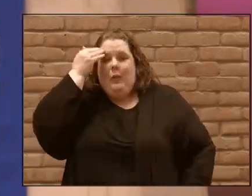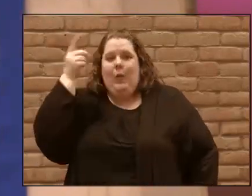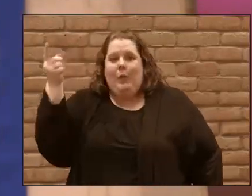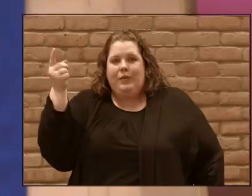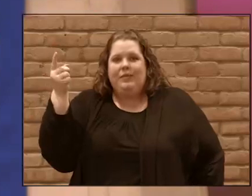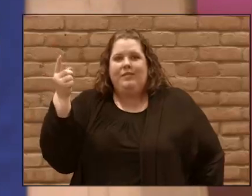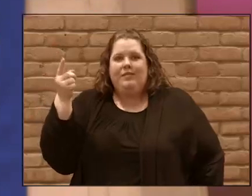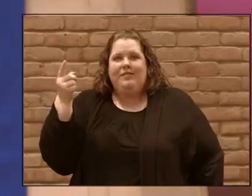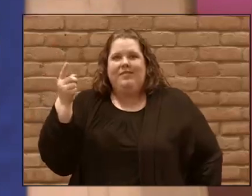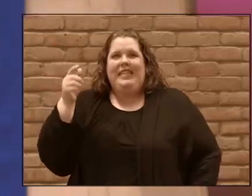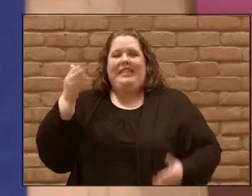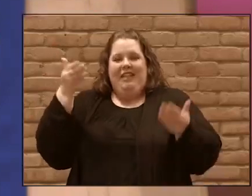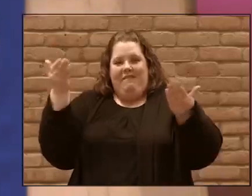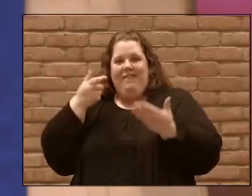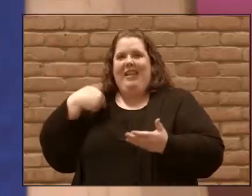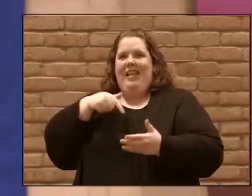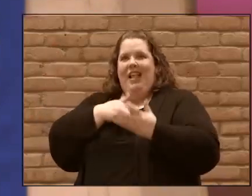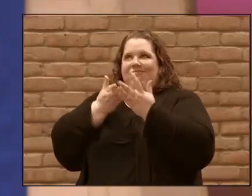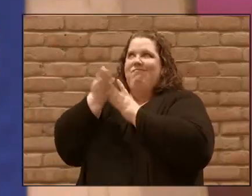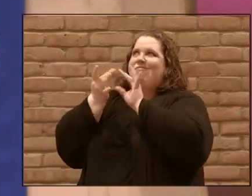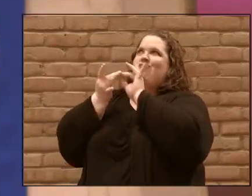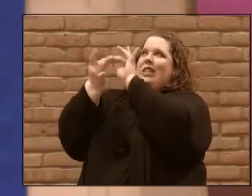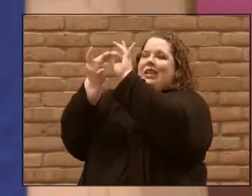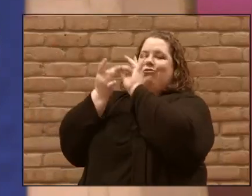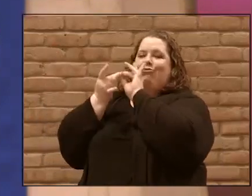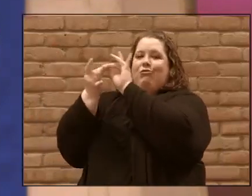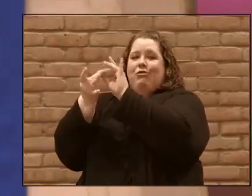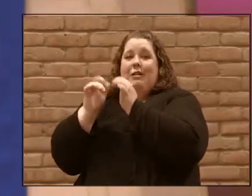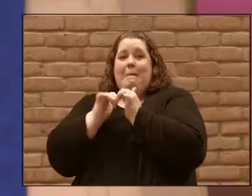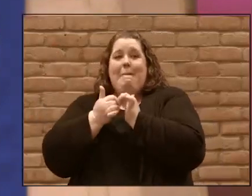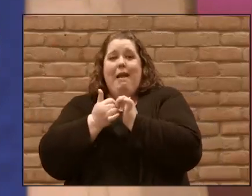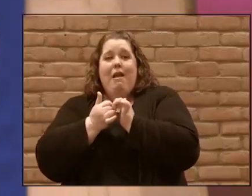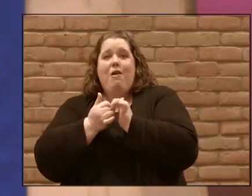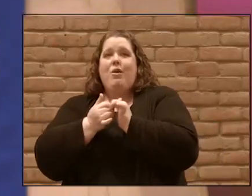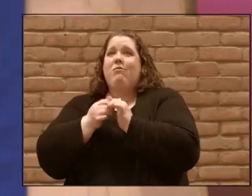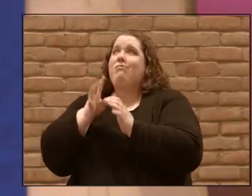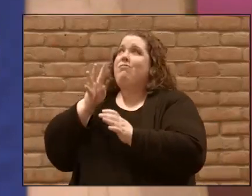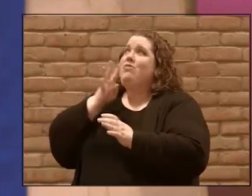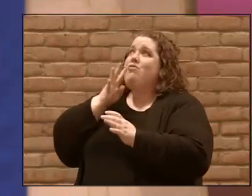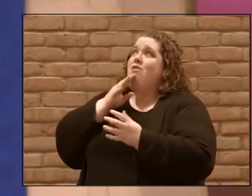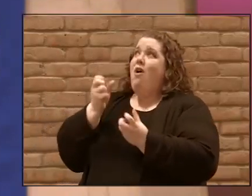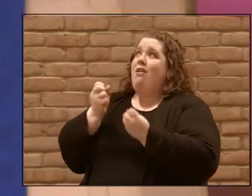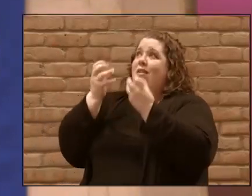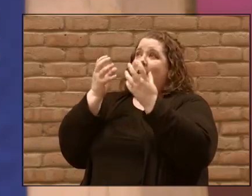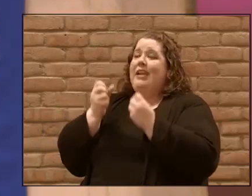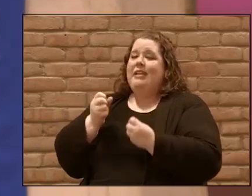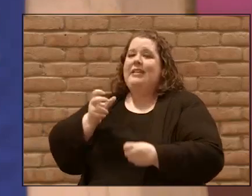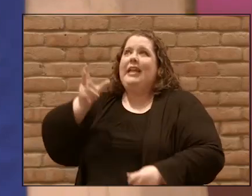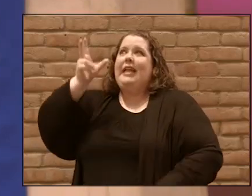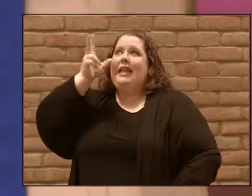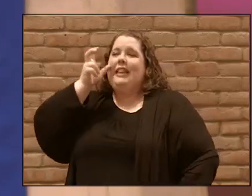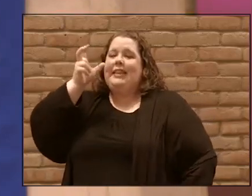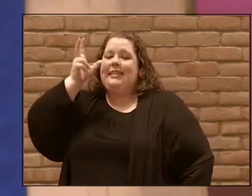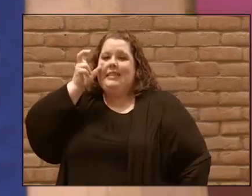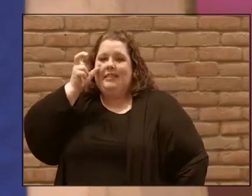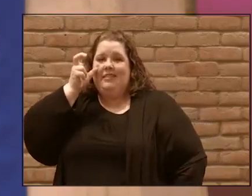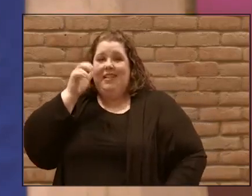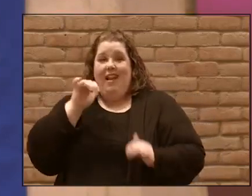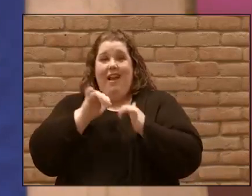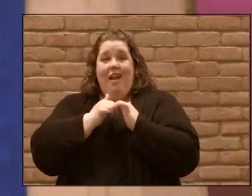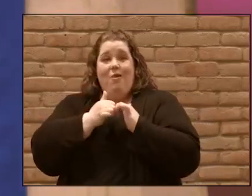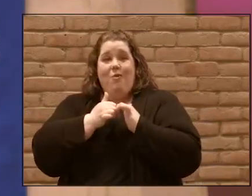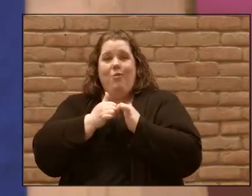to grow in that relationship than by talking and listening. And we're invited to do that in prayer.